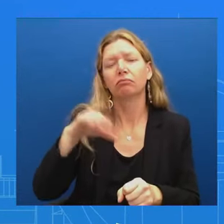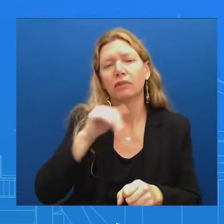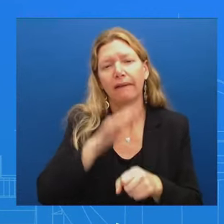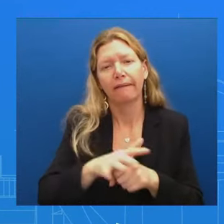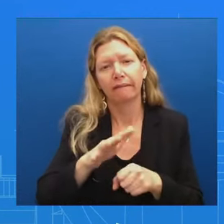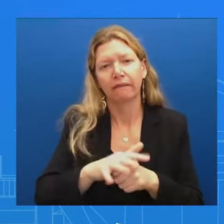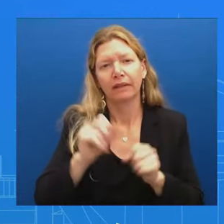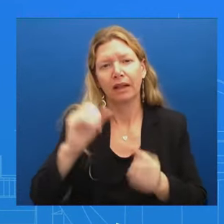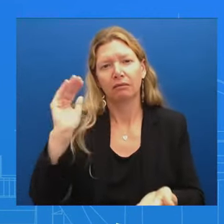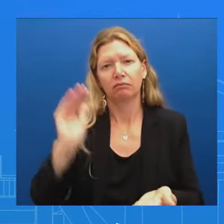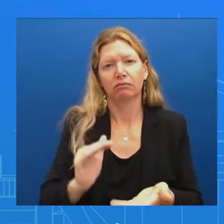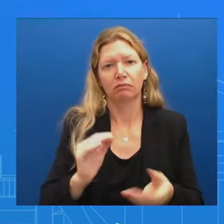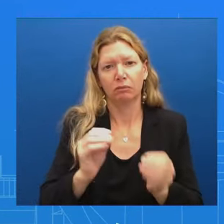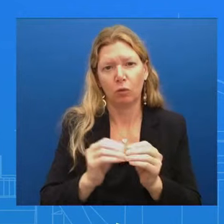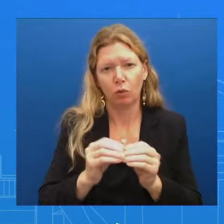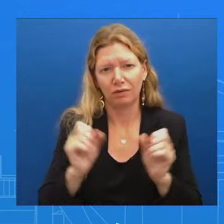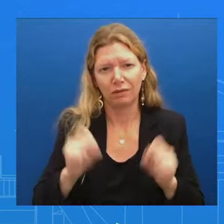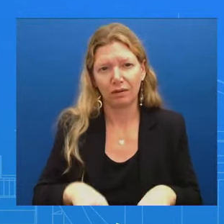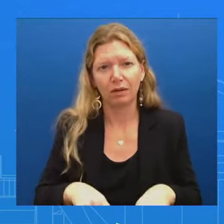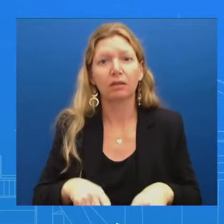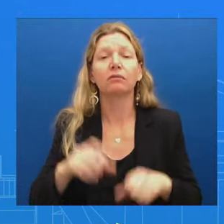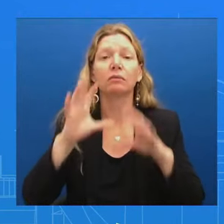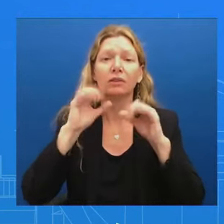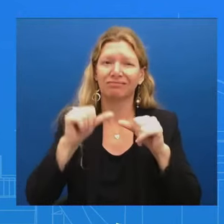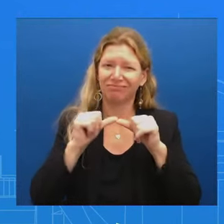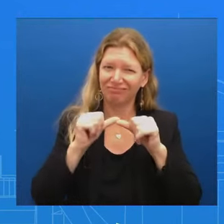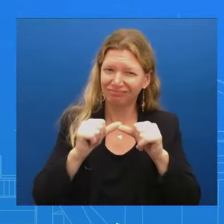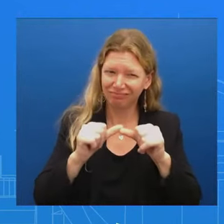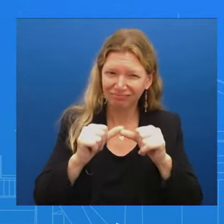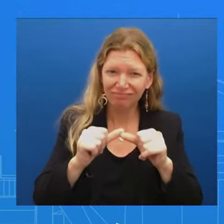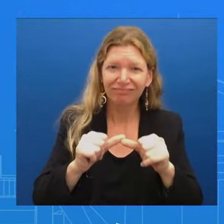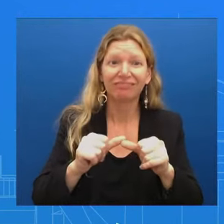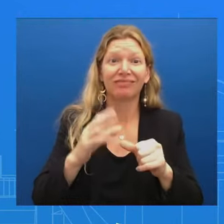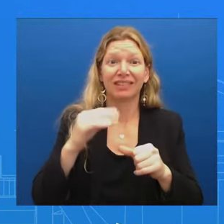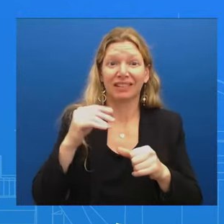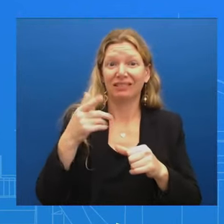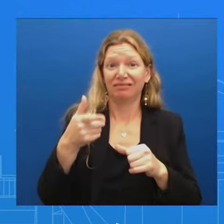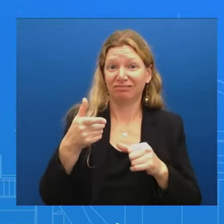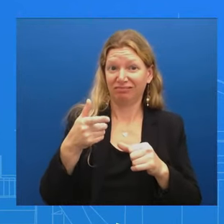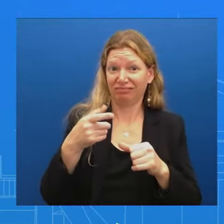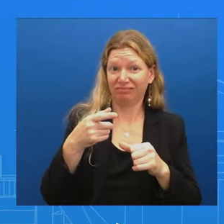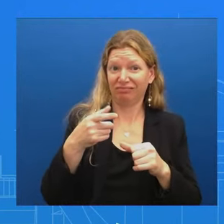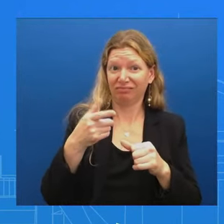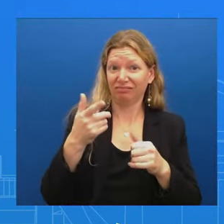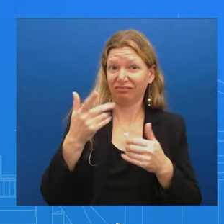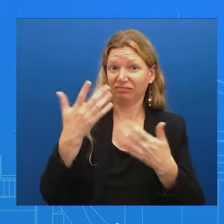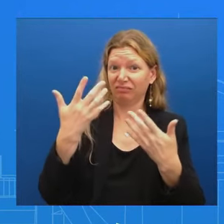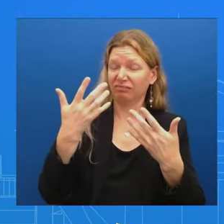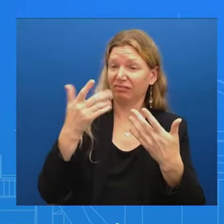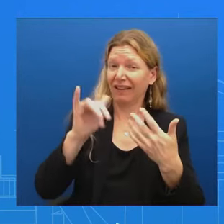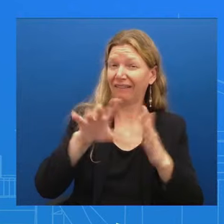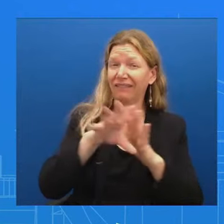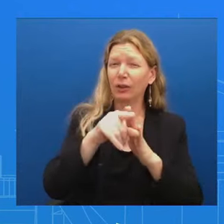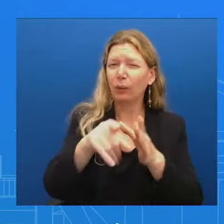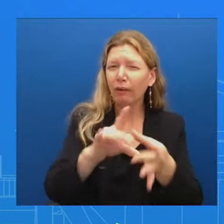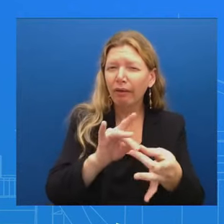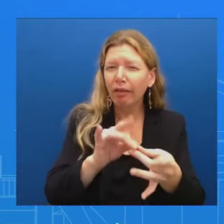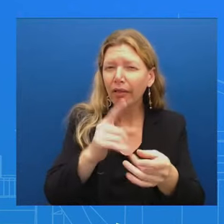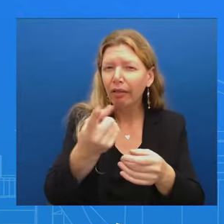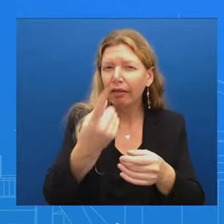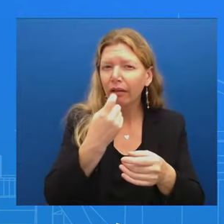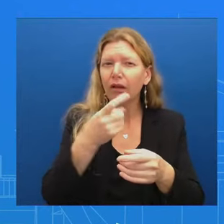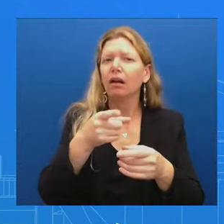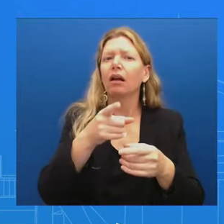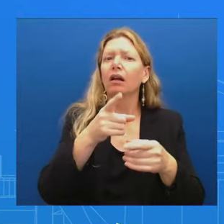And you see this in this video that you're speaking of He's called on large corporations to pass their savings On to hardworking Americans That's what we're